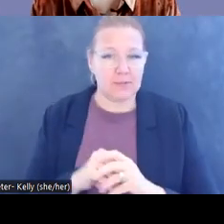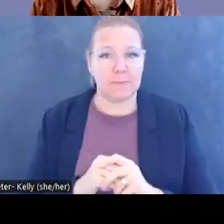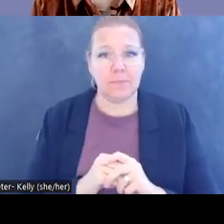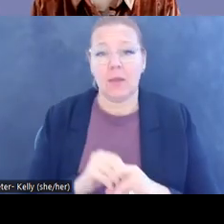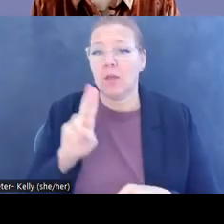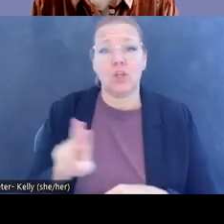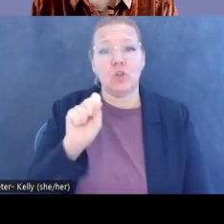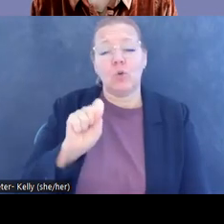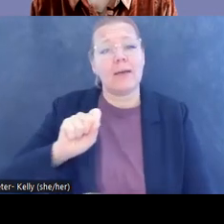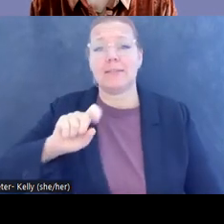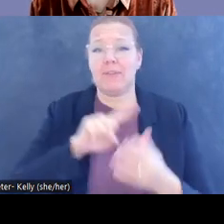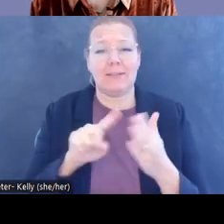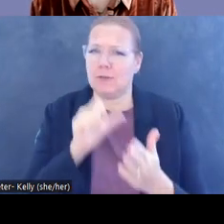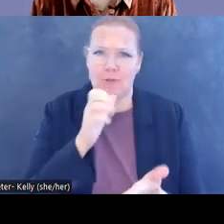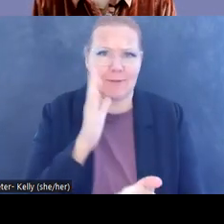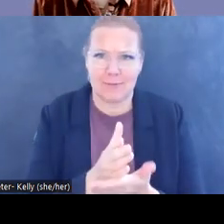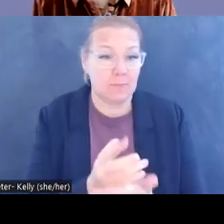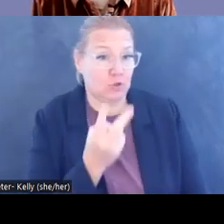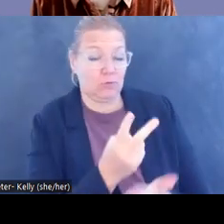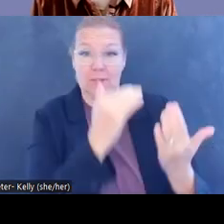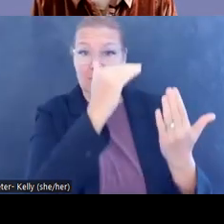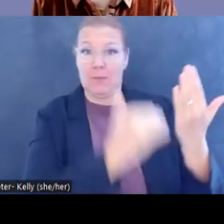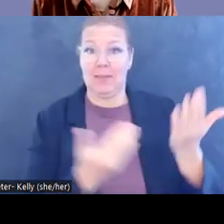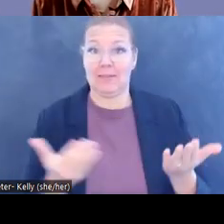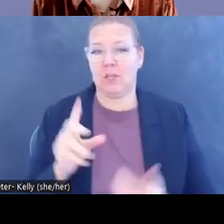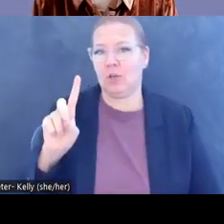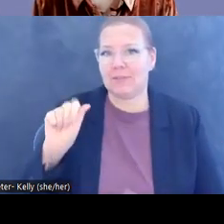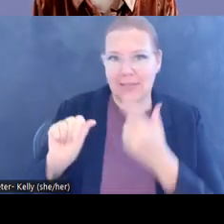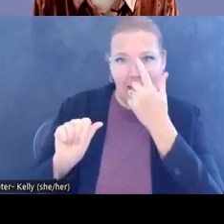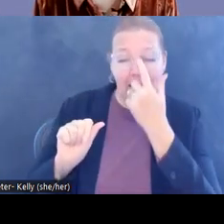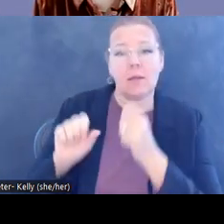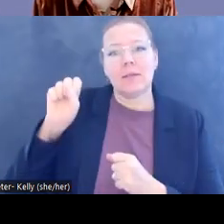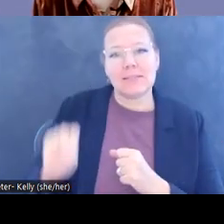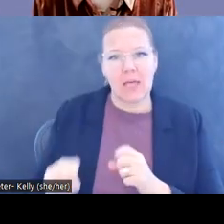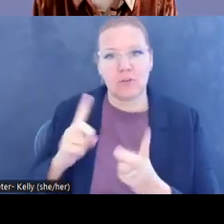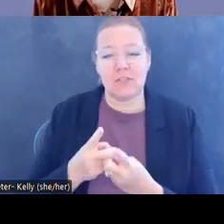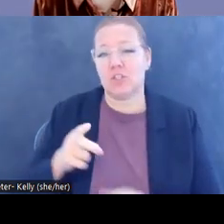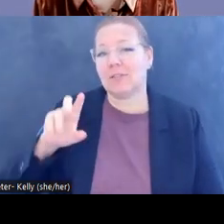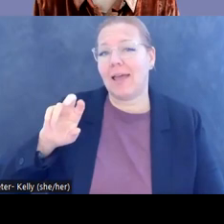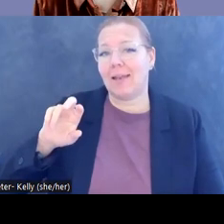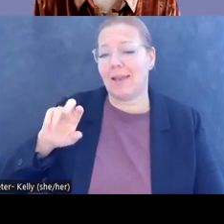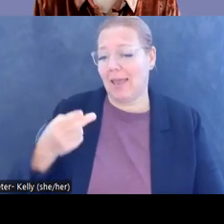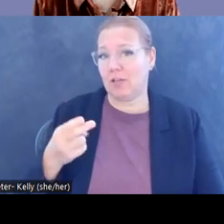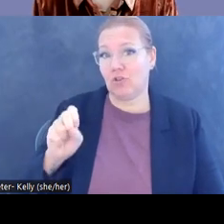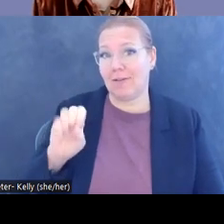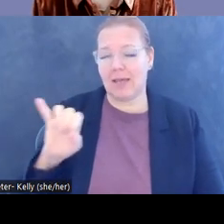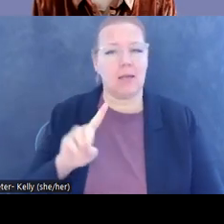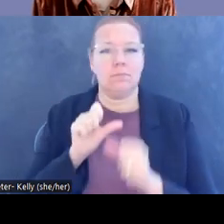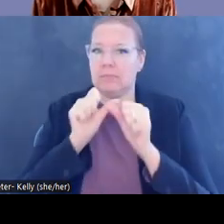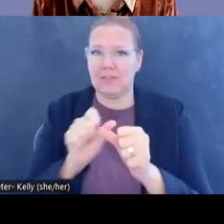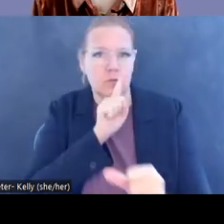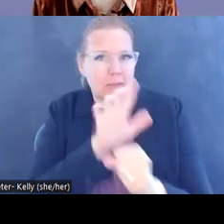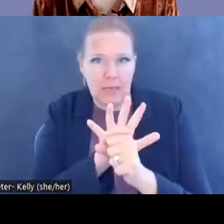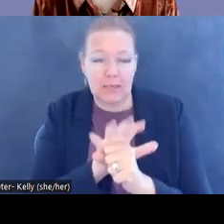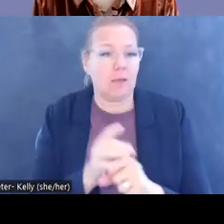stopped. As you see from this list here, the DA's office, Southern District, and HSI remain dedicated, and with each of the announcements